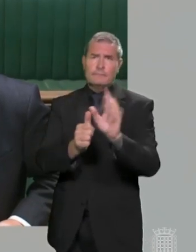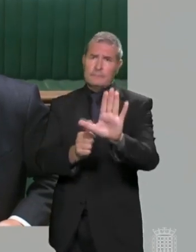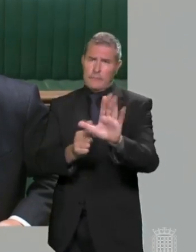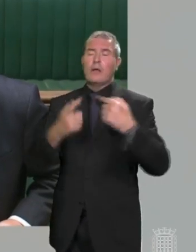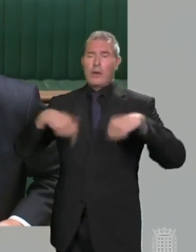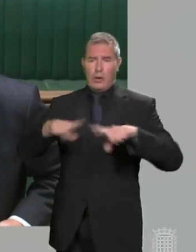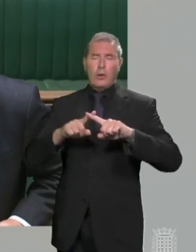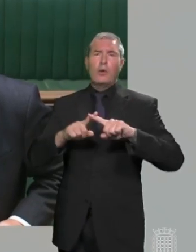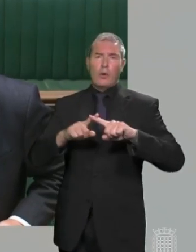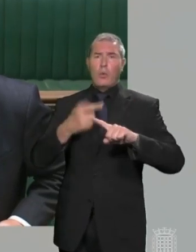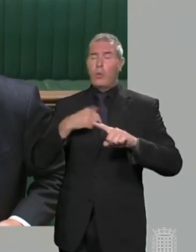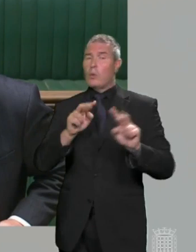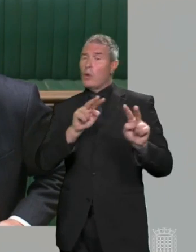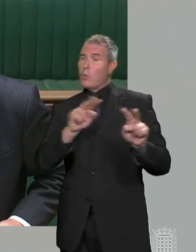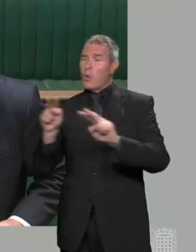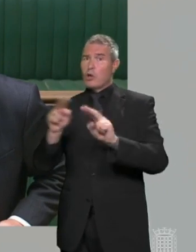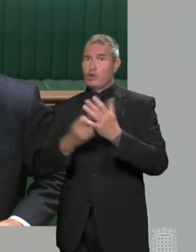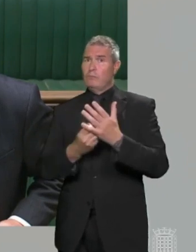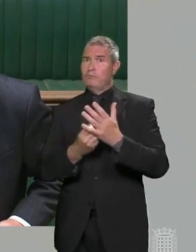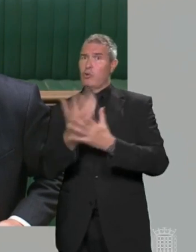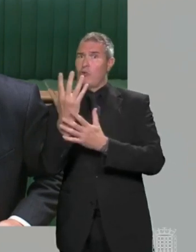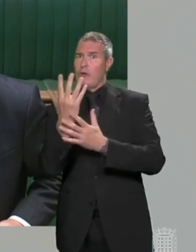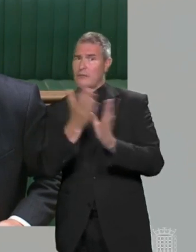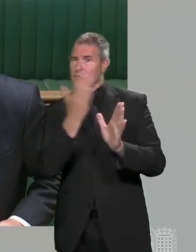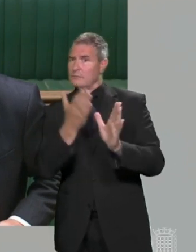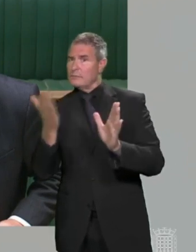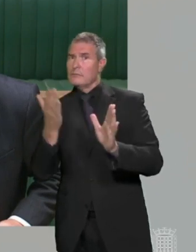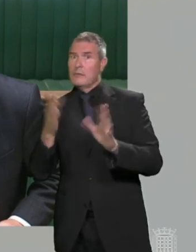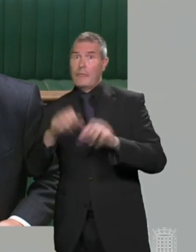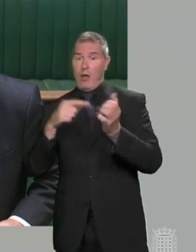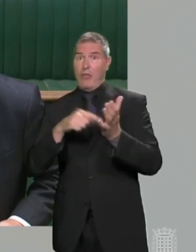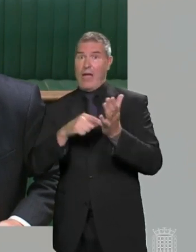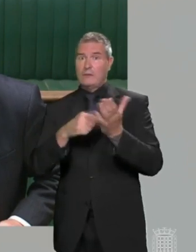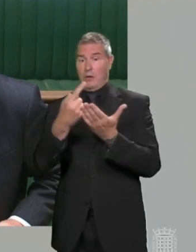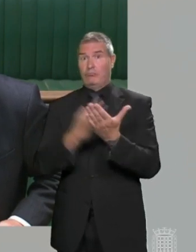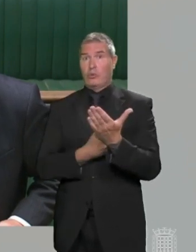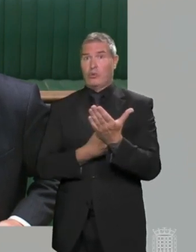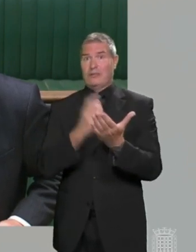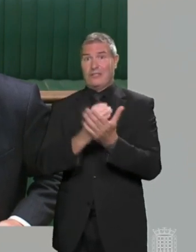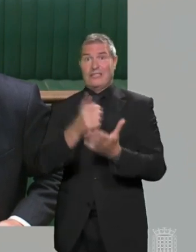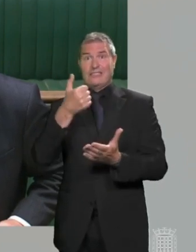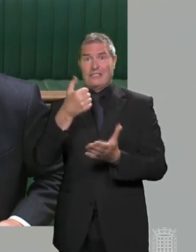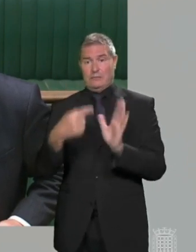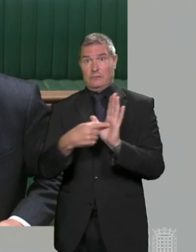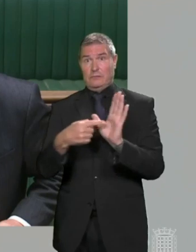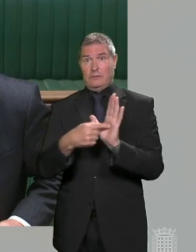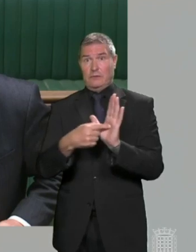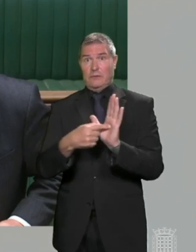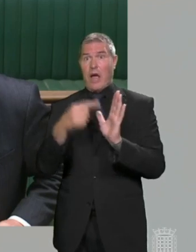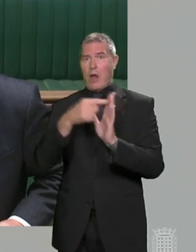see progress on the implementation of the protocol, which I think is currently totally